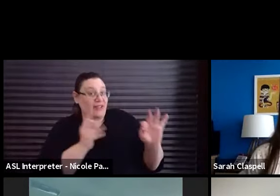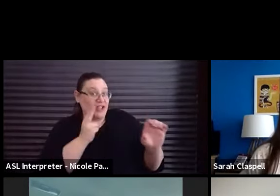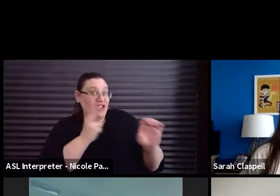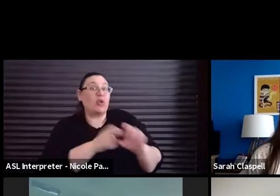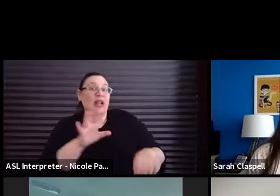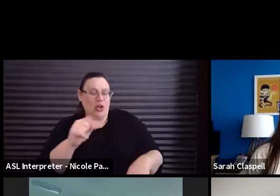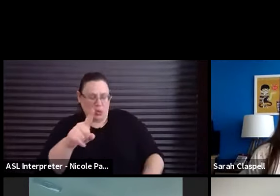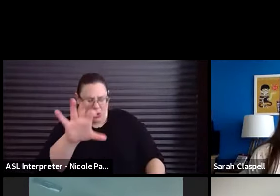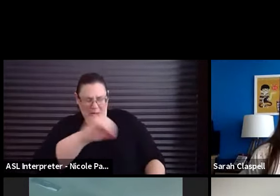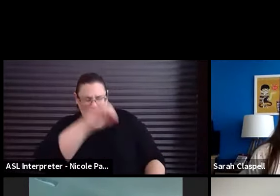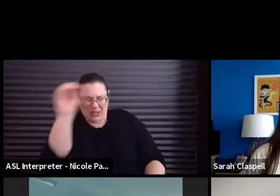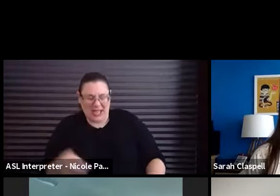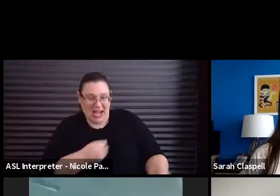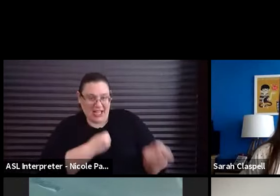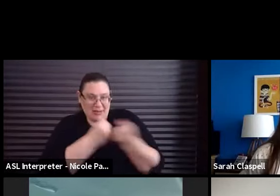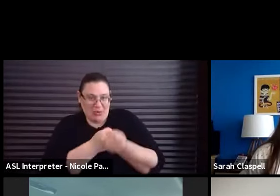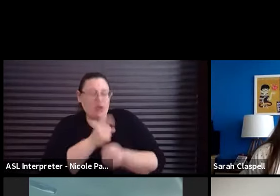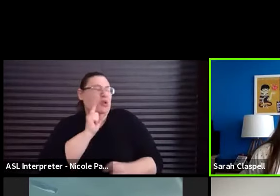% join a cult.